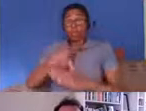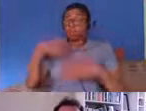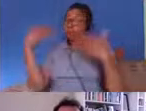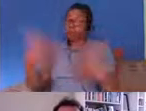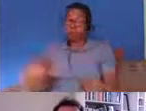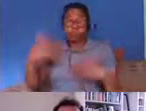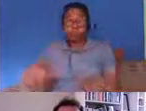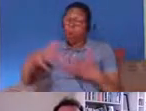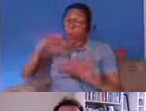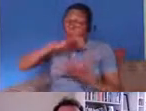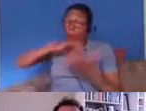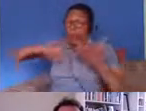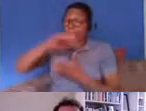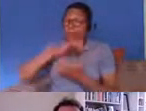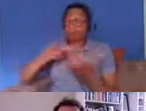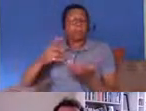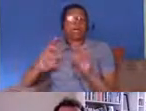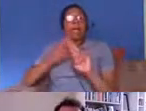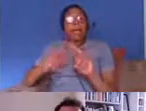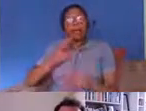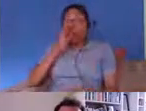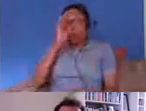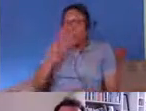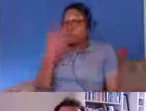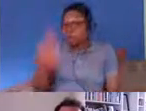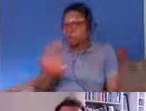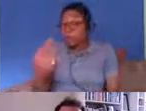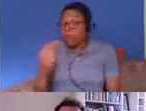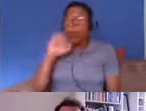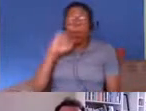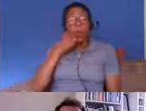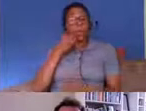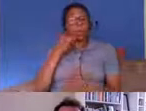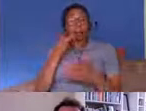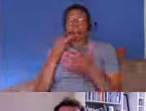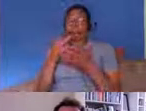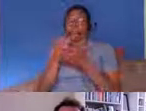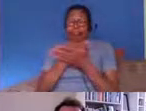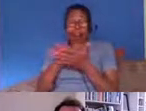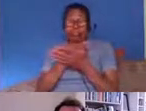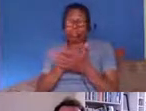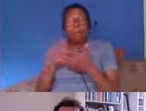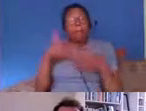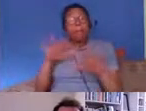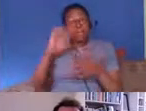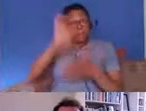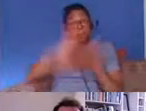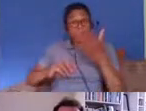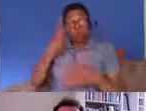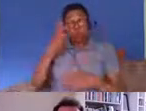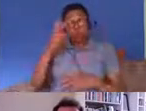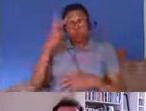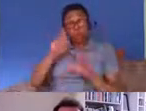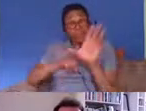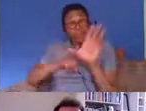um hideously complex in a way that it simply wasn't so i've been doing this for around 20 years and when i started out you know most